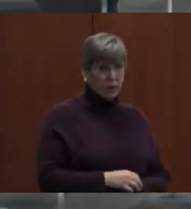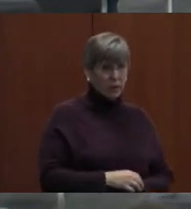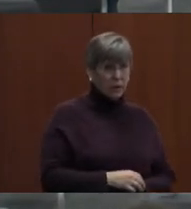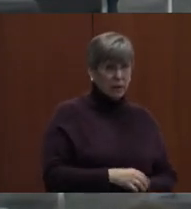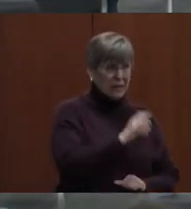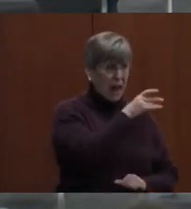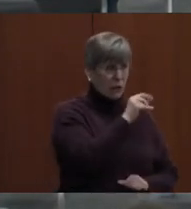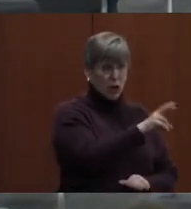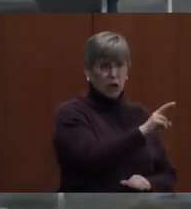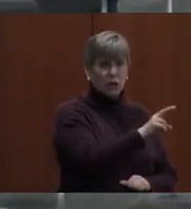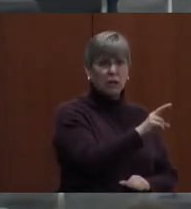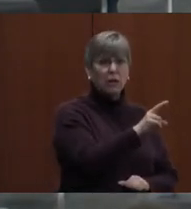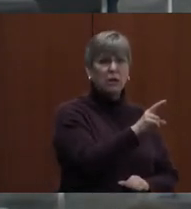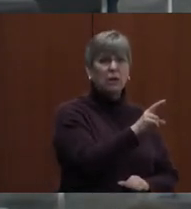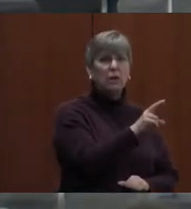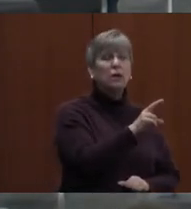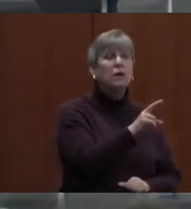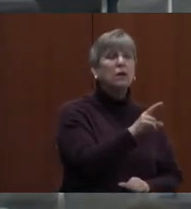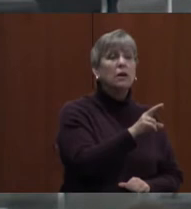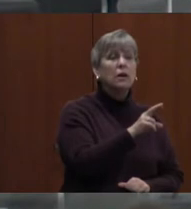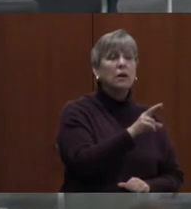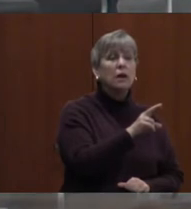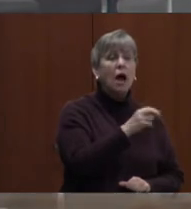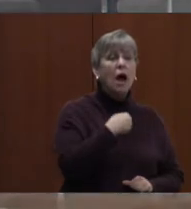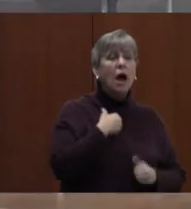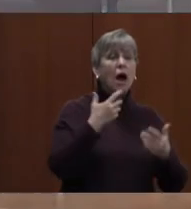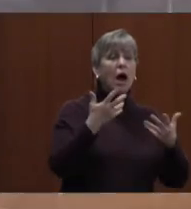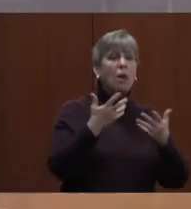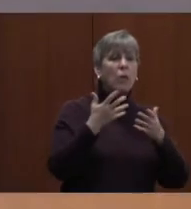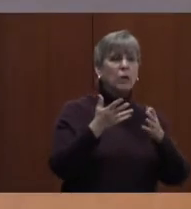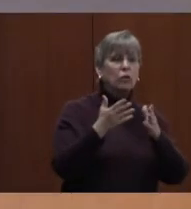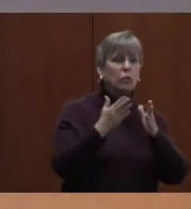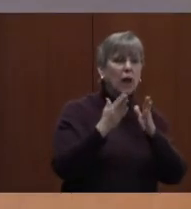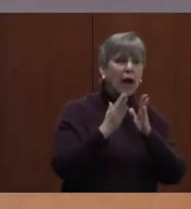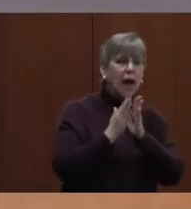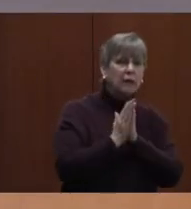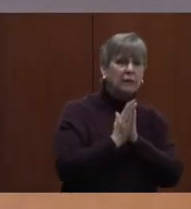Well, that depends on what your question is. Well, I just wanted to ask Dr.